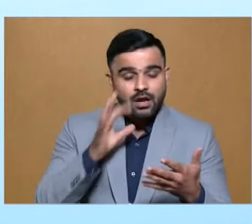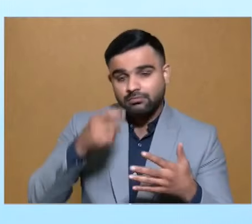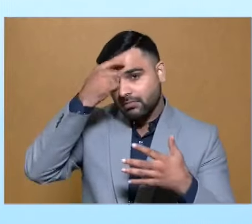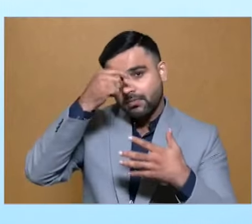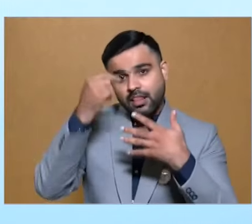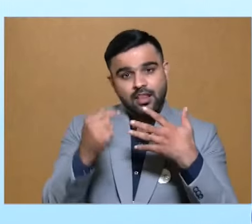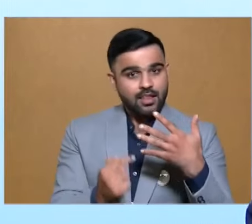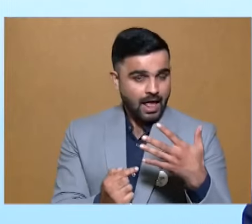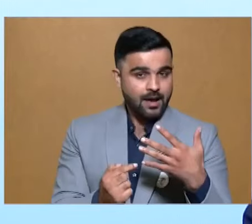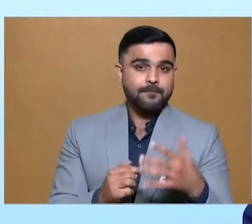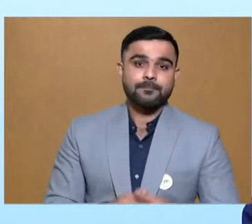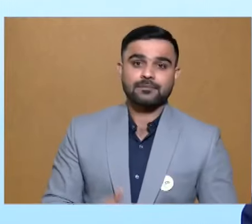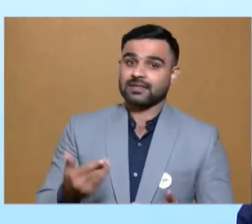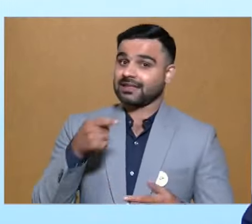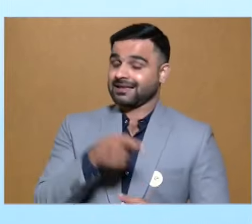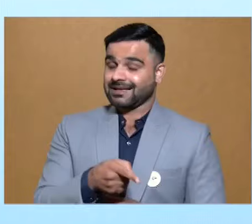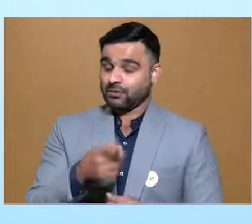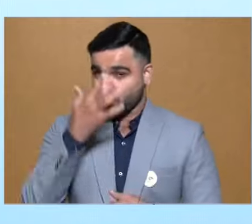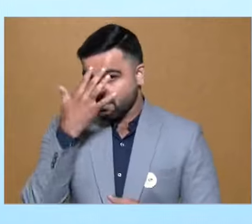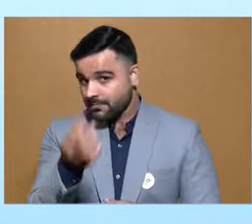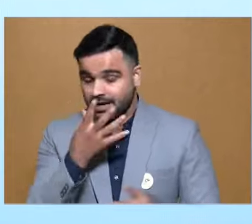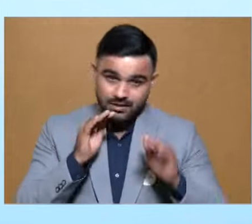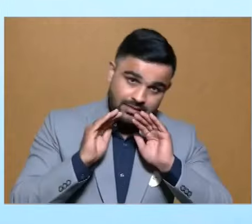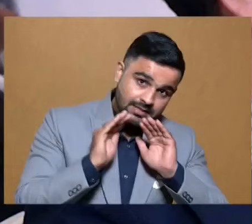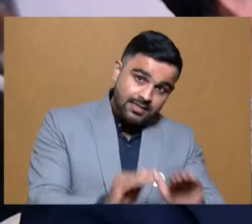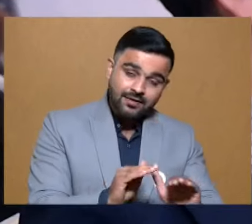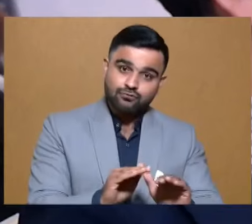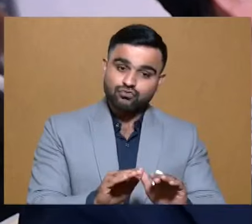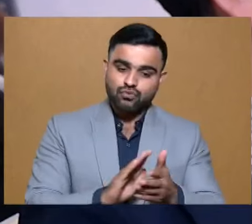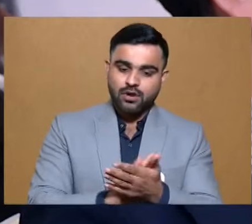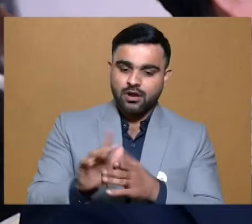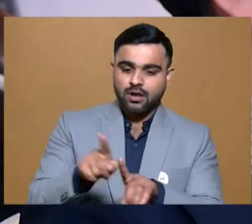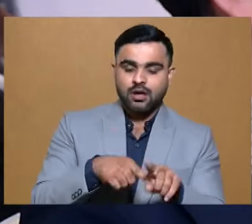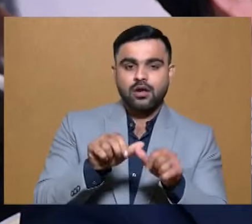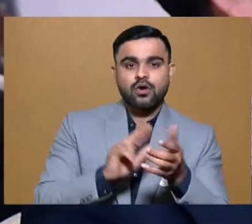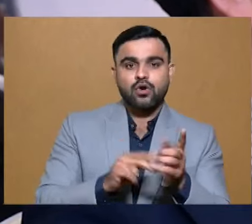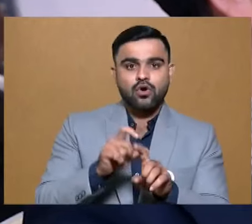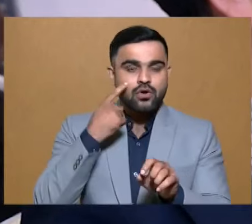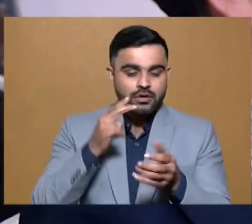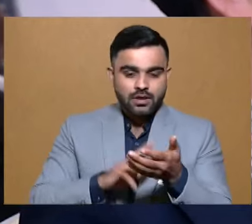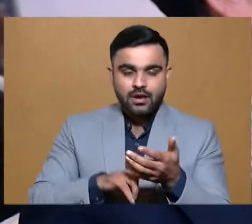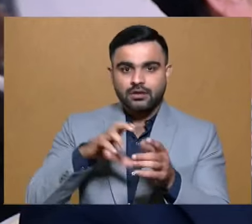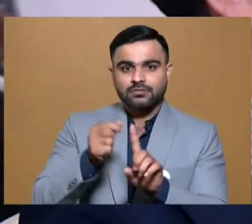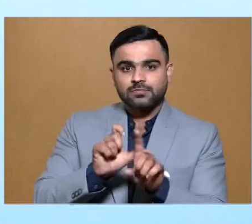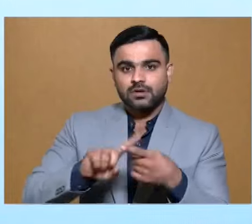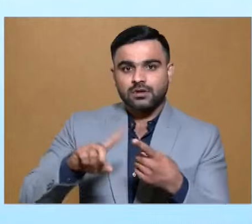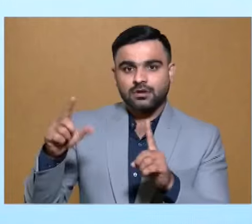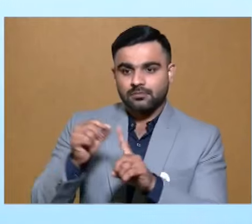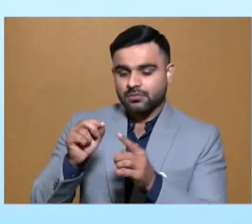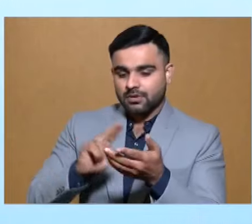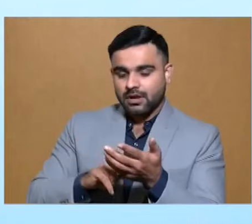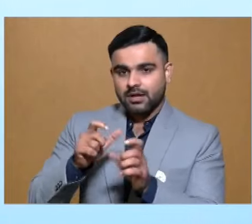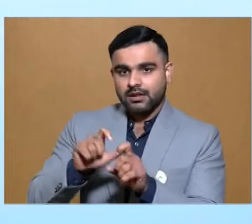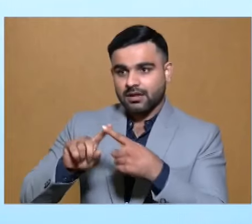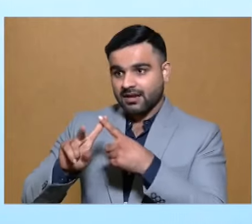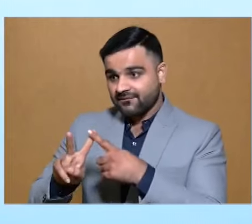issues. So I think this excellent and the kind of support which is coming from Hyundai and NCP, EDP and NDTV,